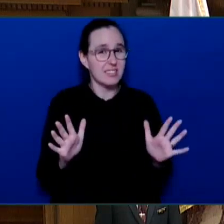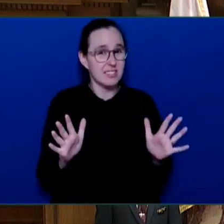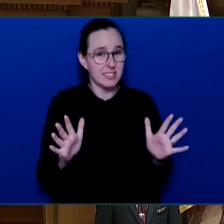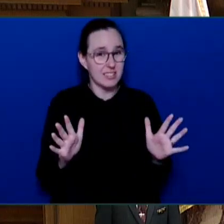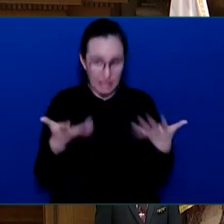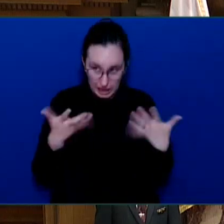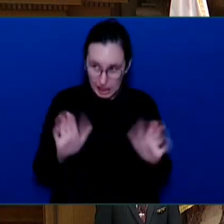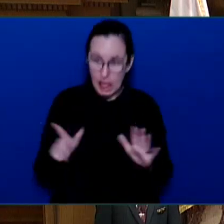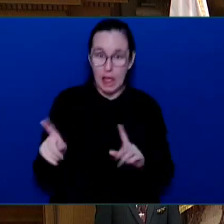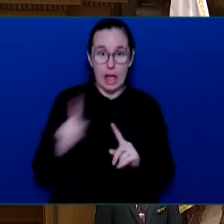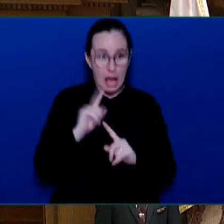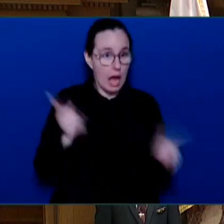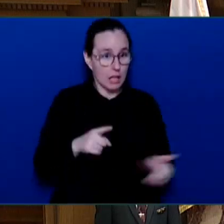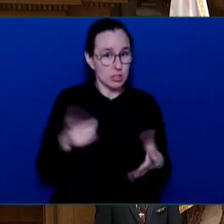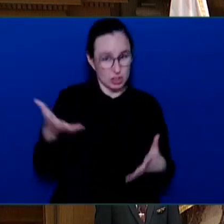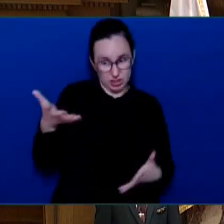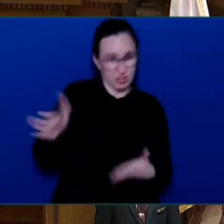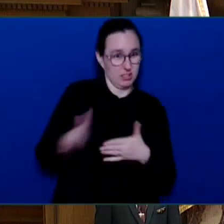floor.